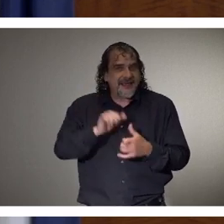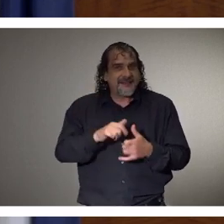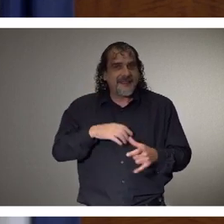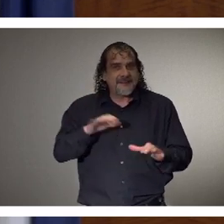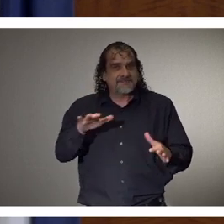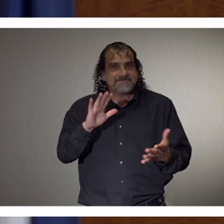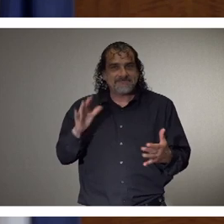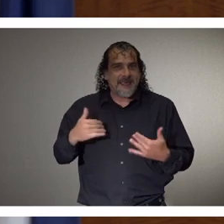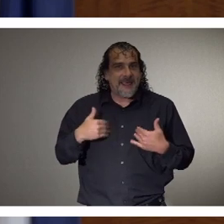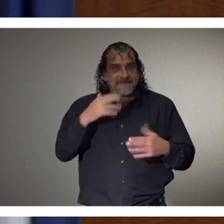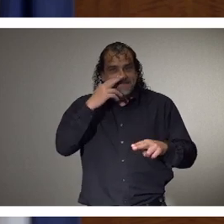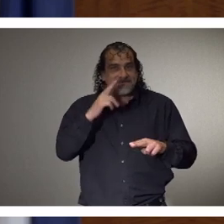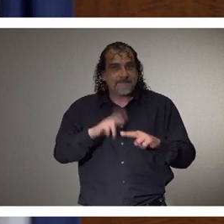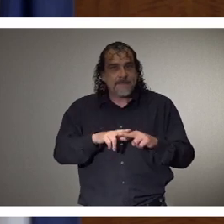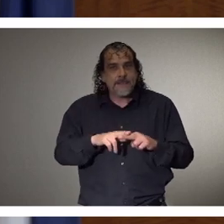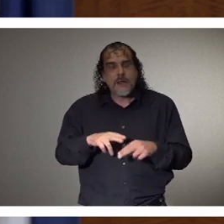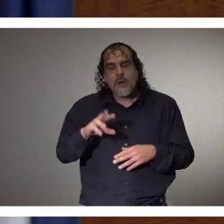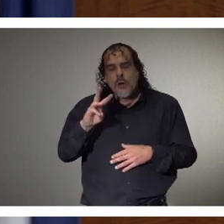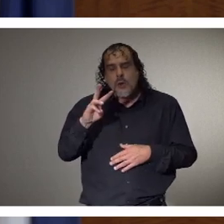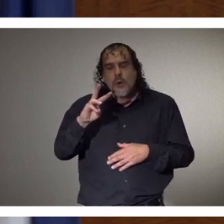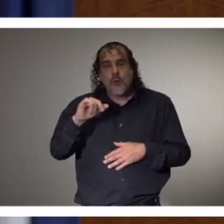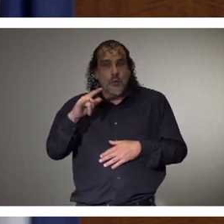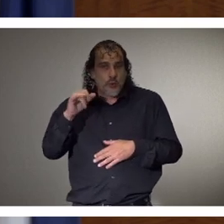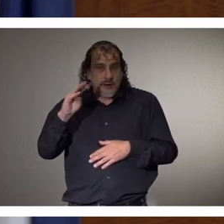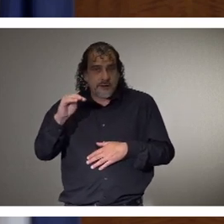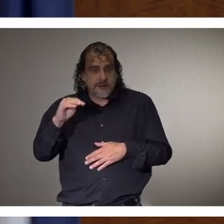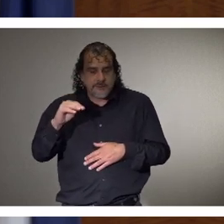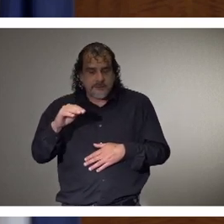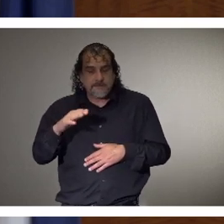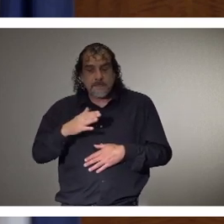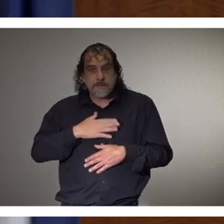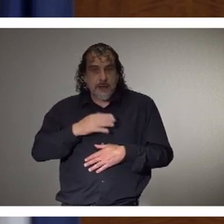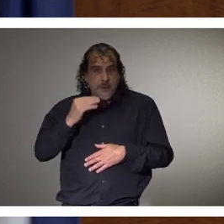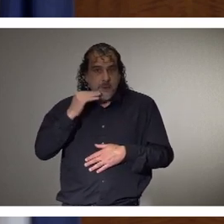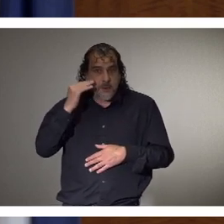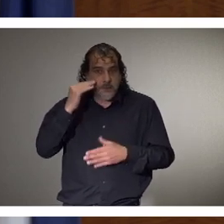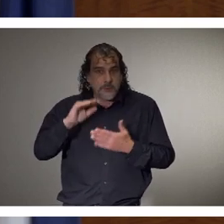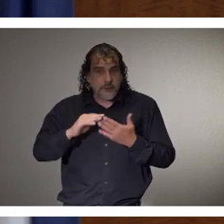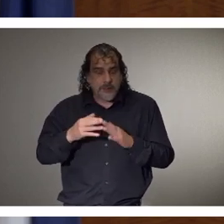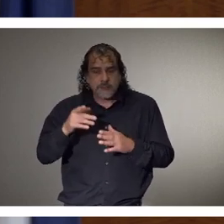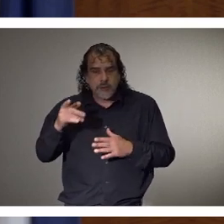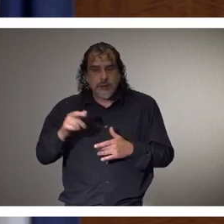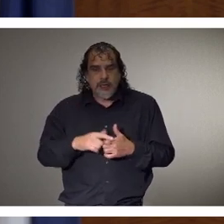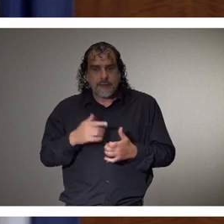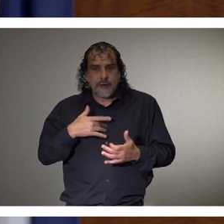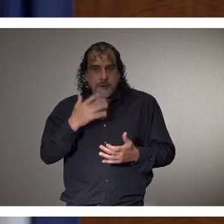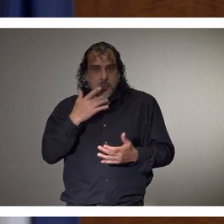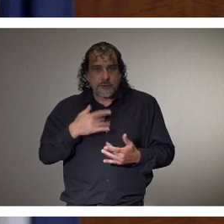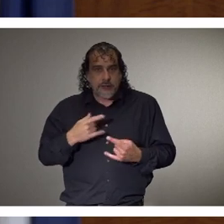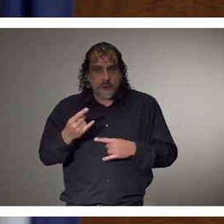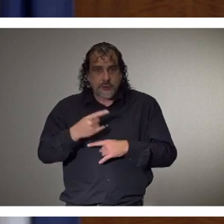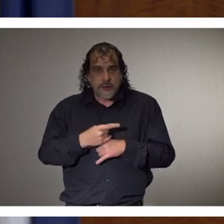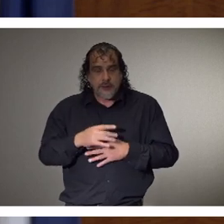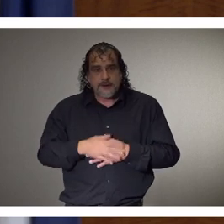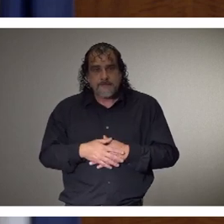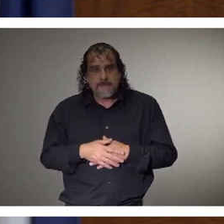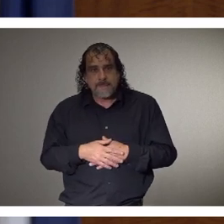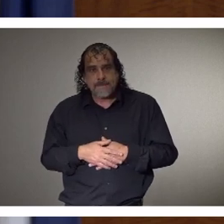of it. William Evers in Florence, again in my hometown, is having a birthday today. Happy birthday, William.